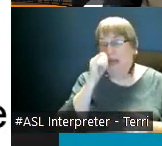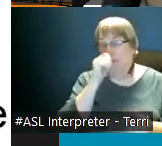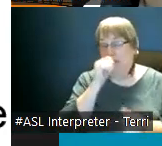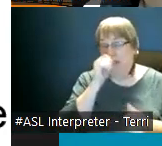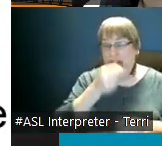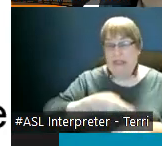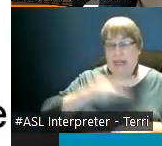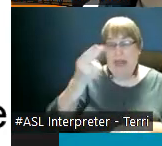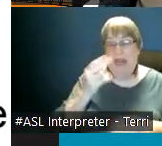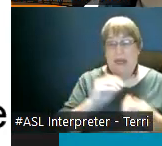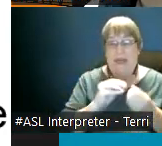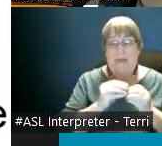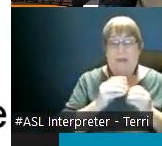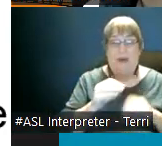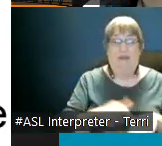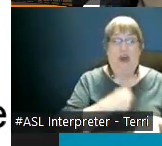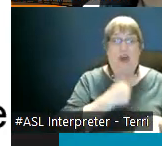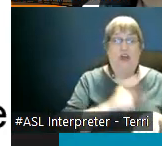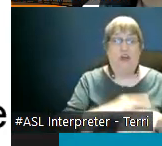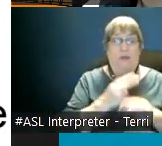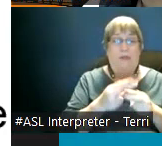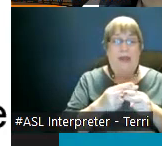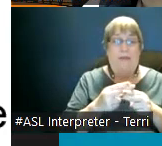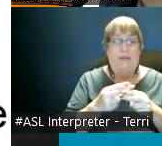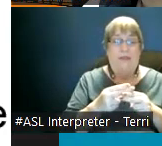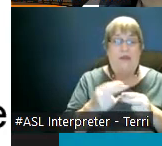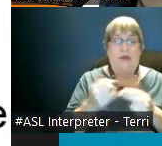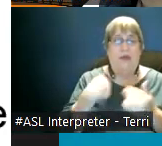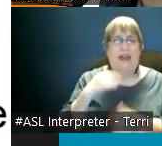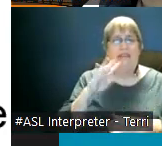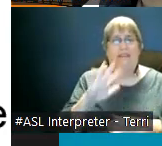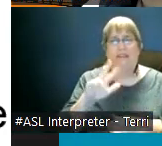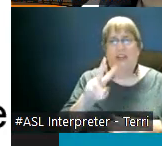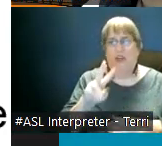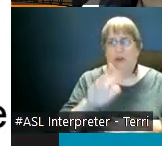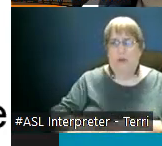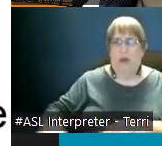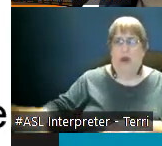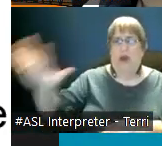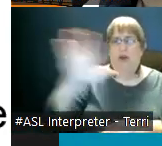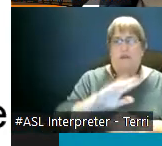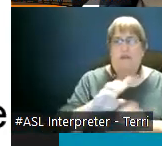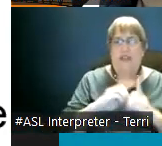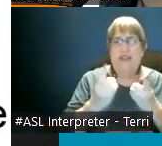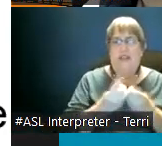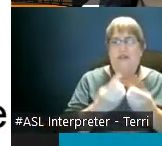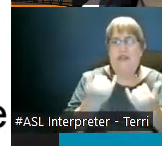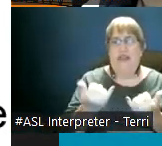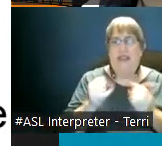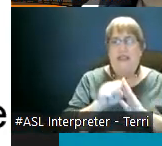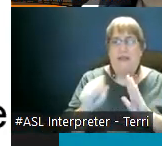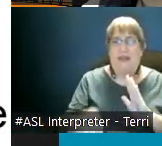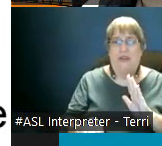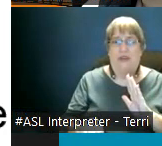long-term temps as i noted we have 52 across the district this semester um normally